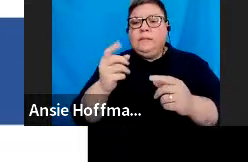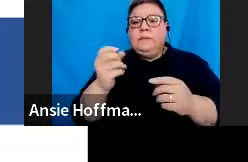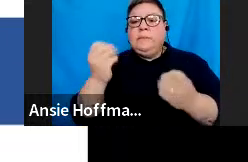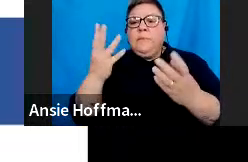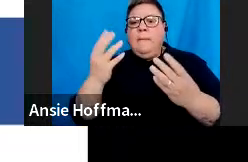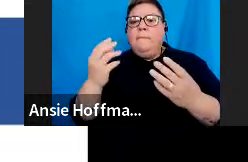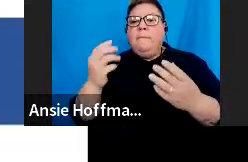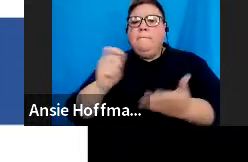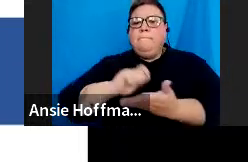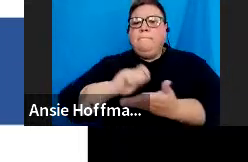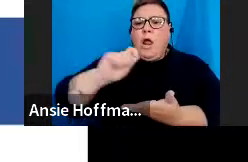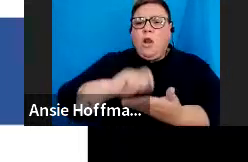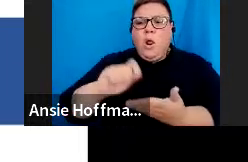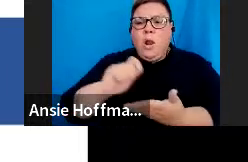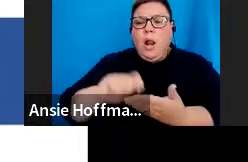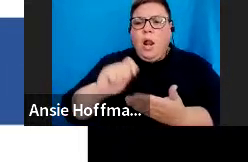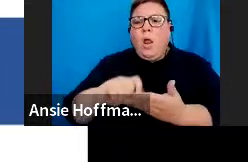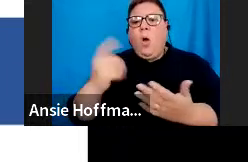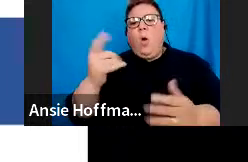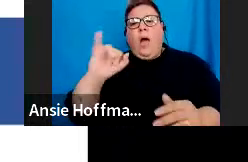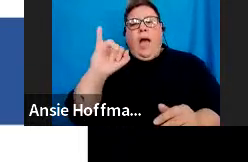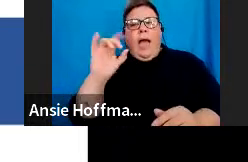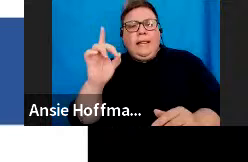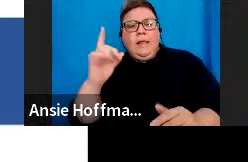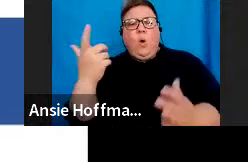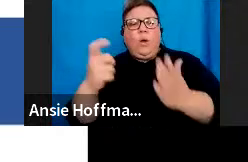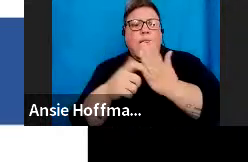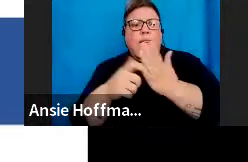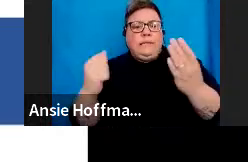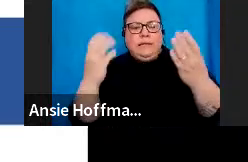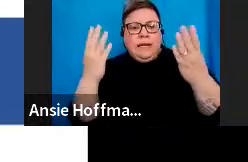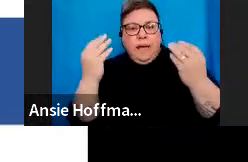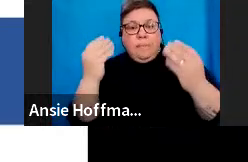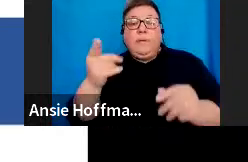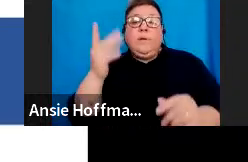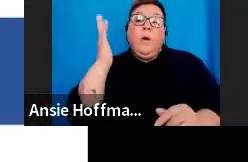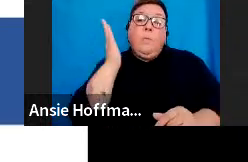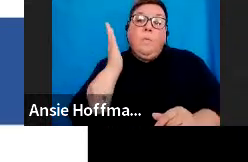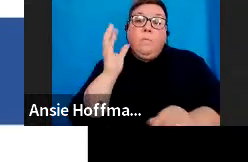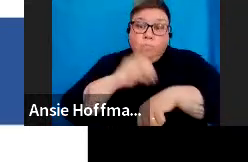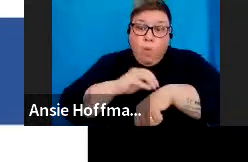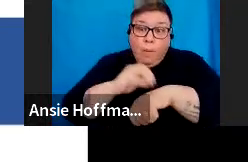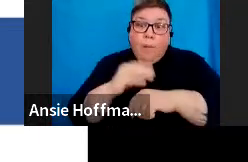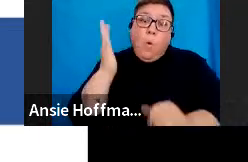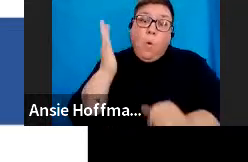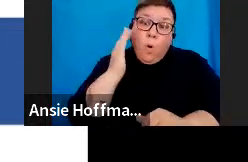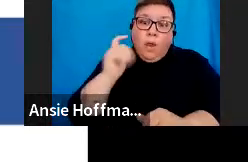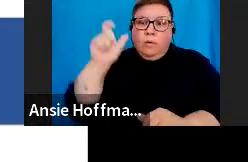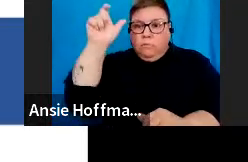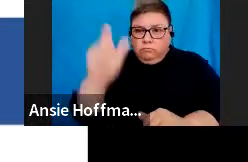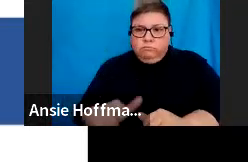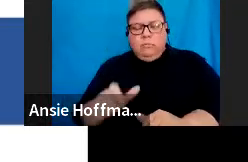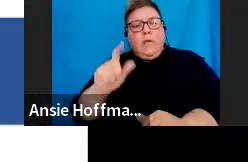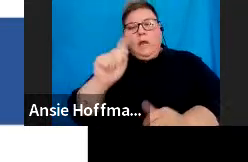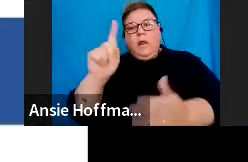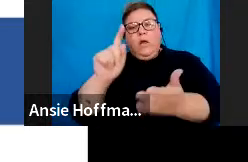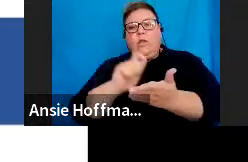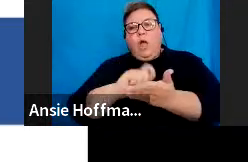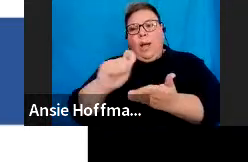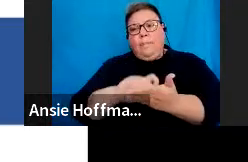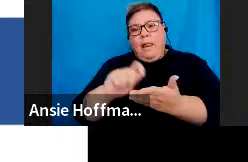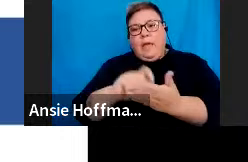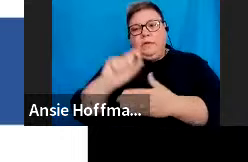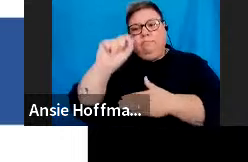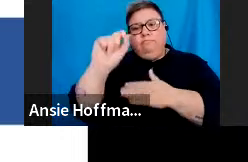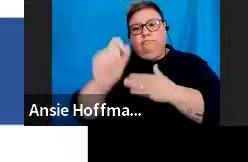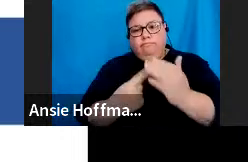All tax or ID numbers of this can cause the problem when the application or the directive application comes in. And then we have